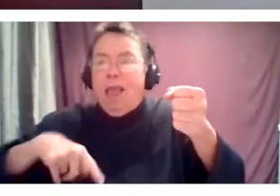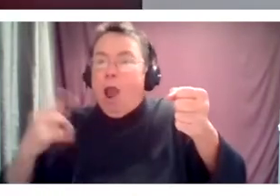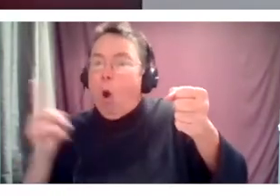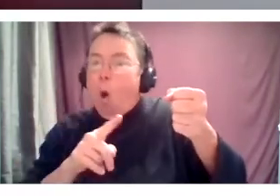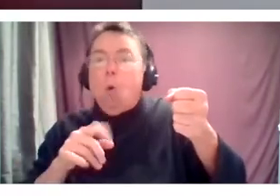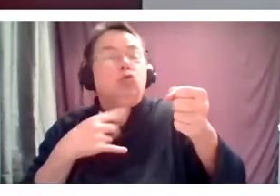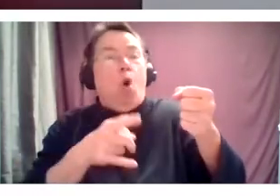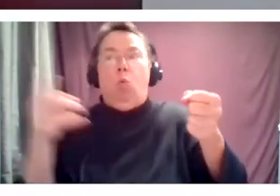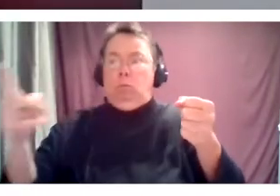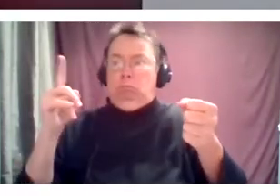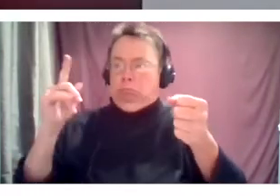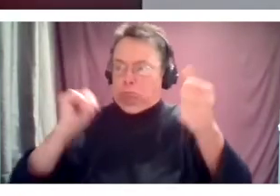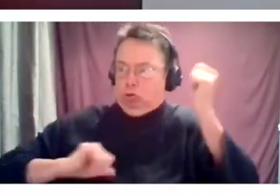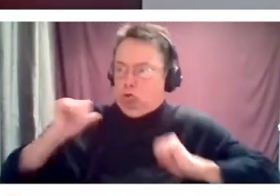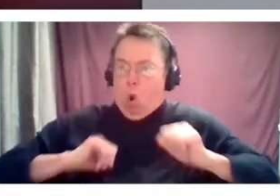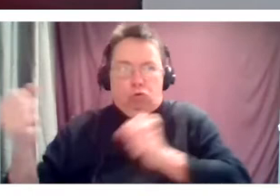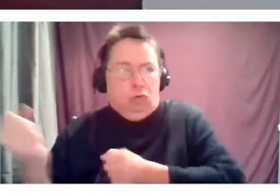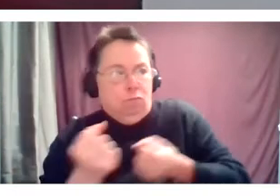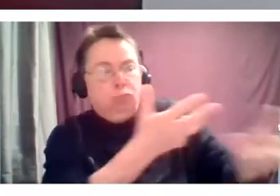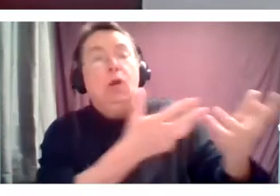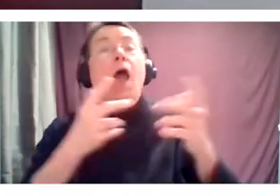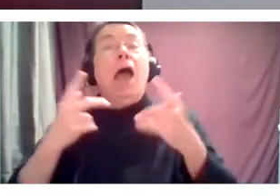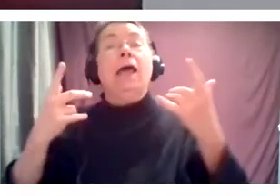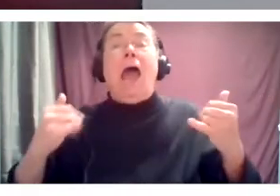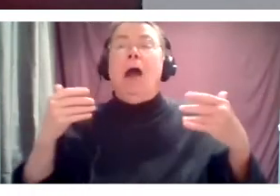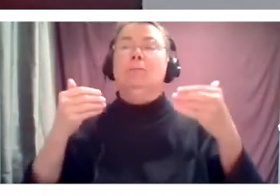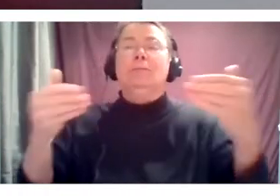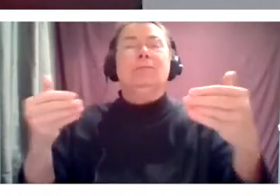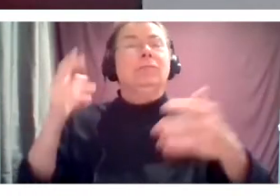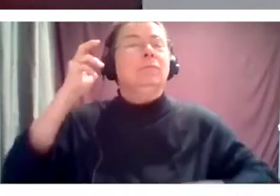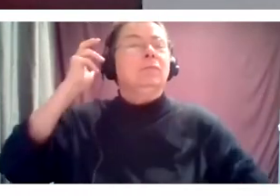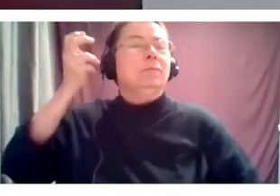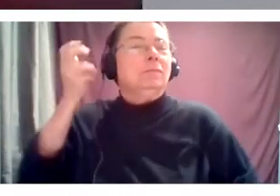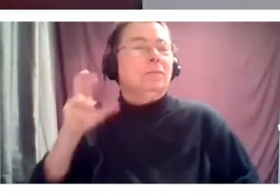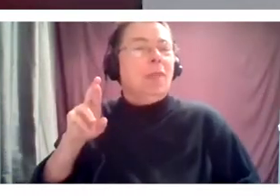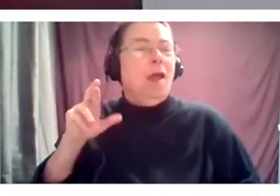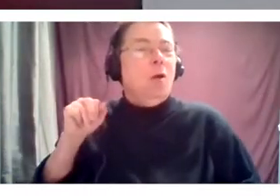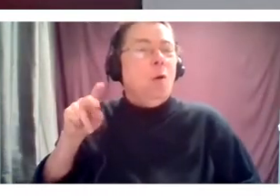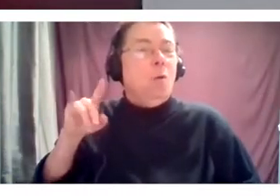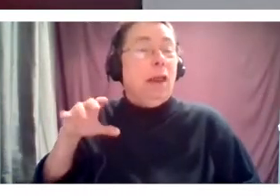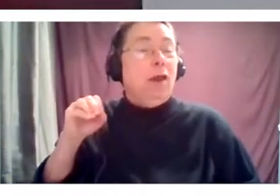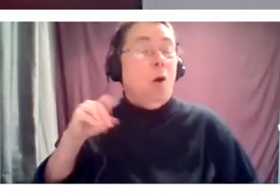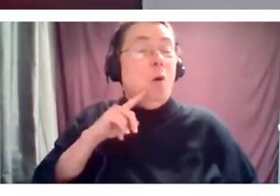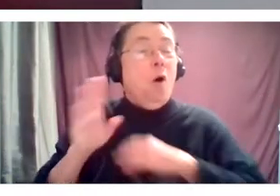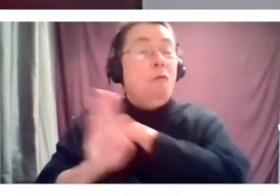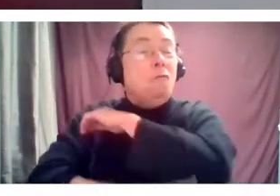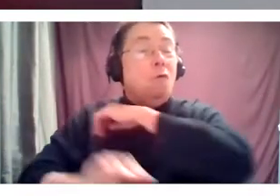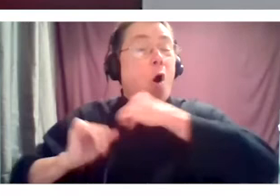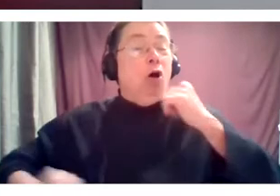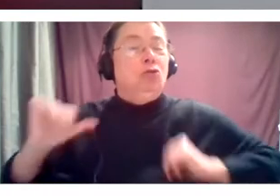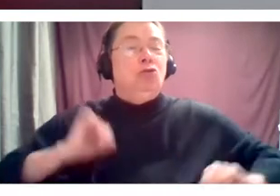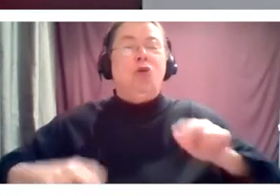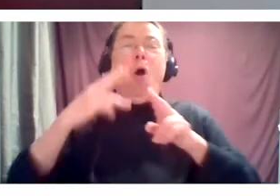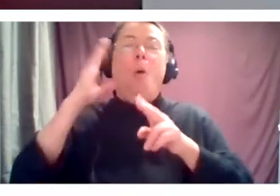So what we're doing now is actually moving into the world of radio. And our first fall production will be Arsenic and Old